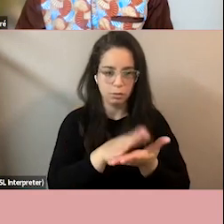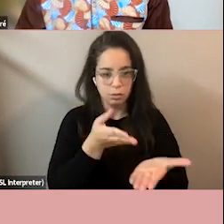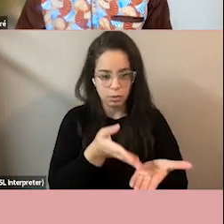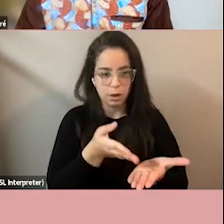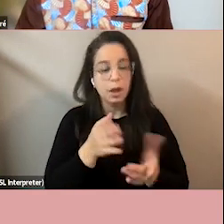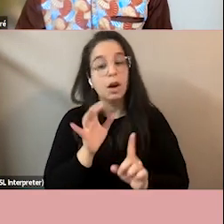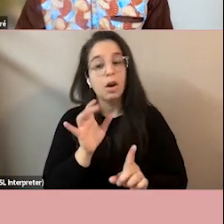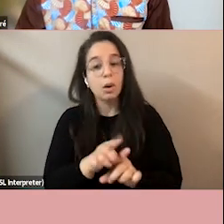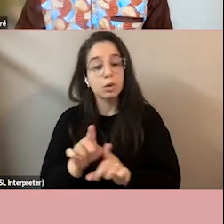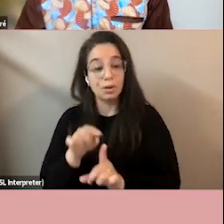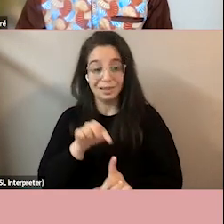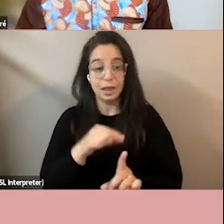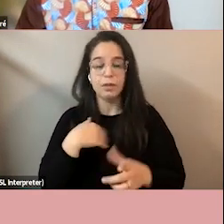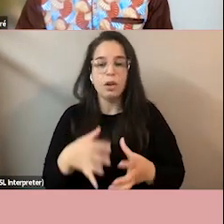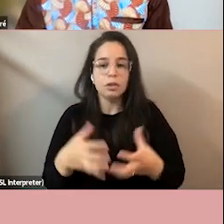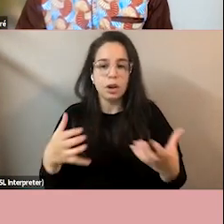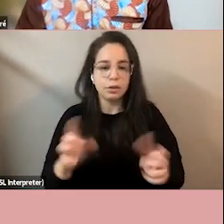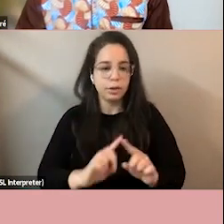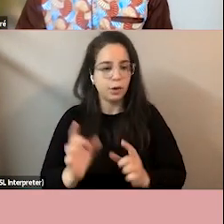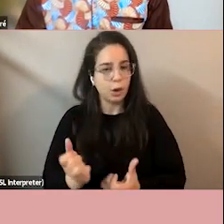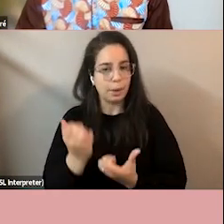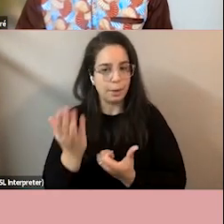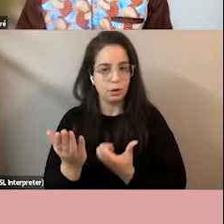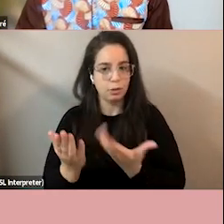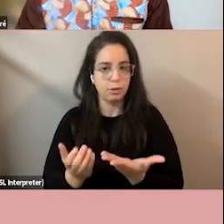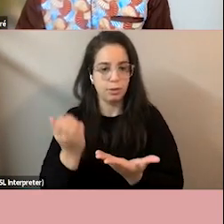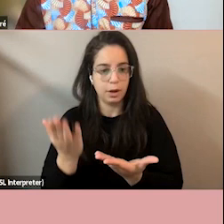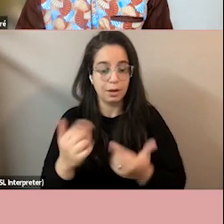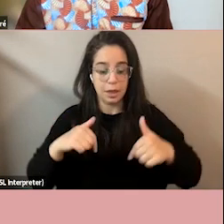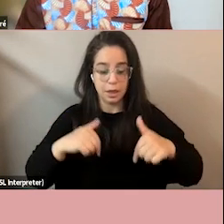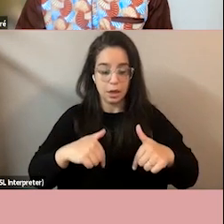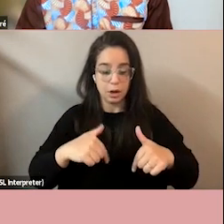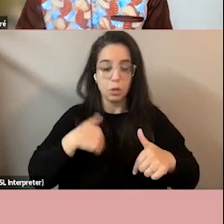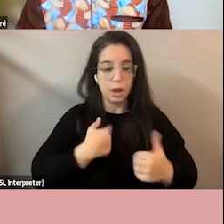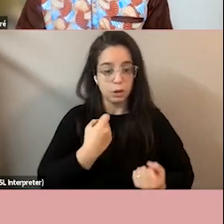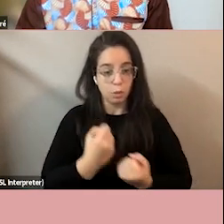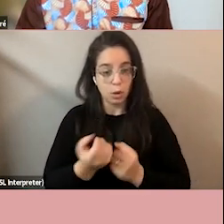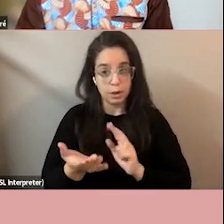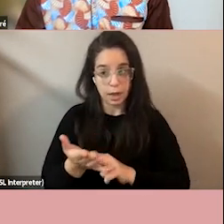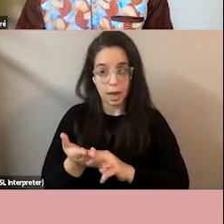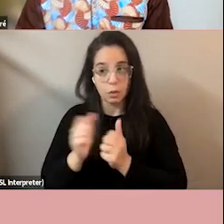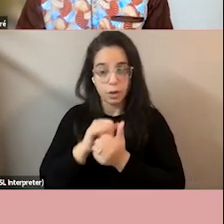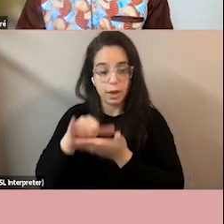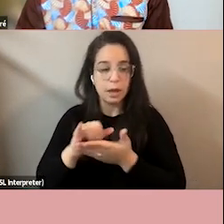also a lot of recommendations and because we are a signatory here at sfu work is underway to